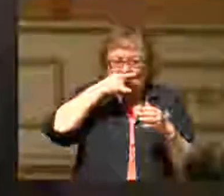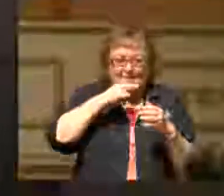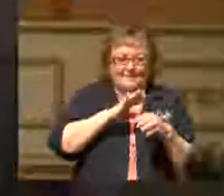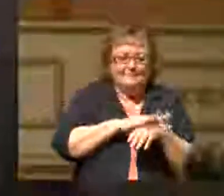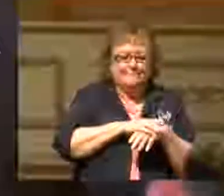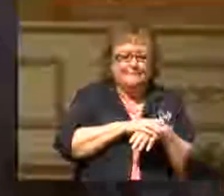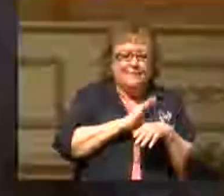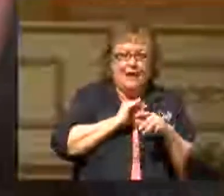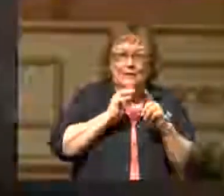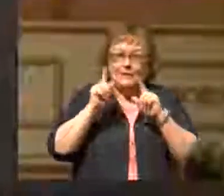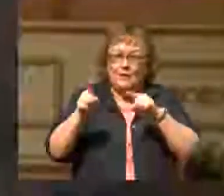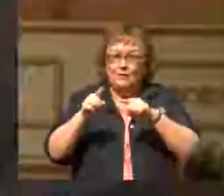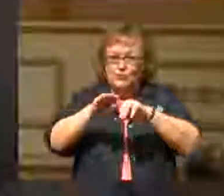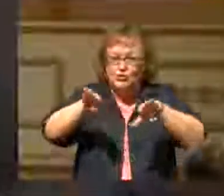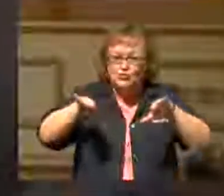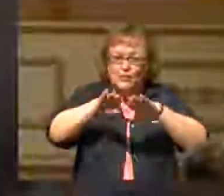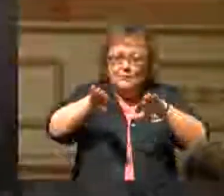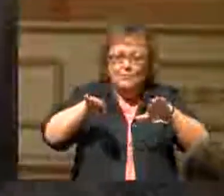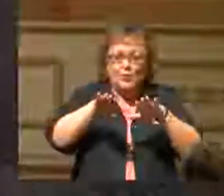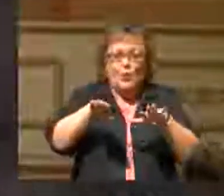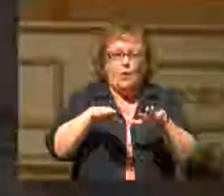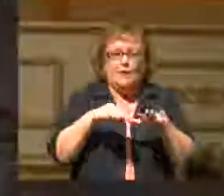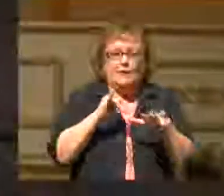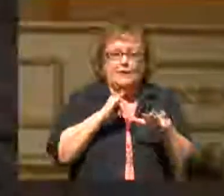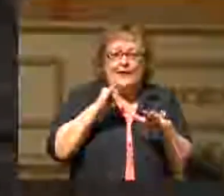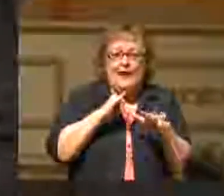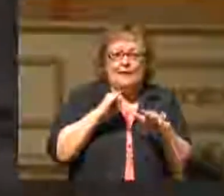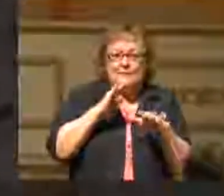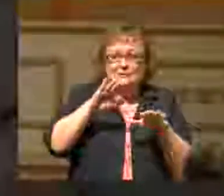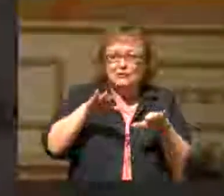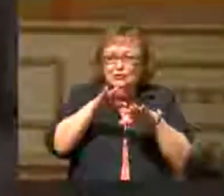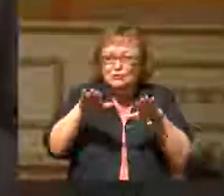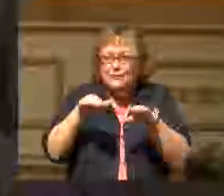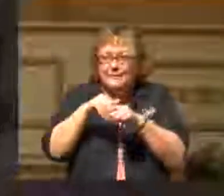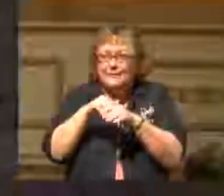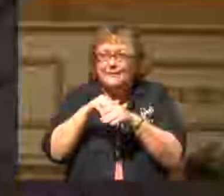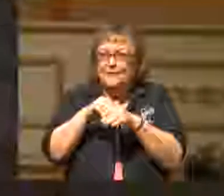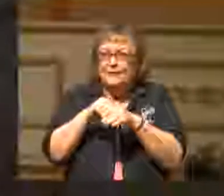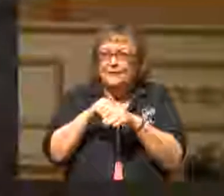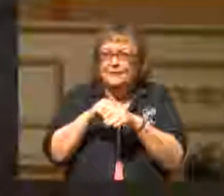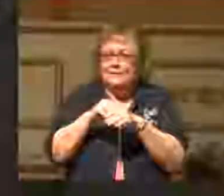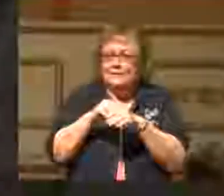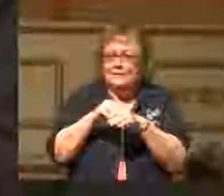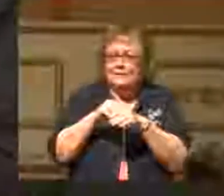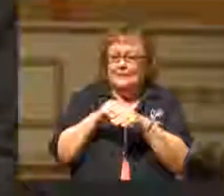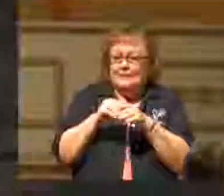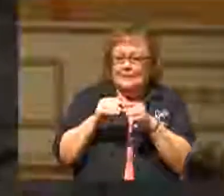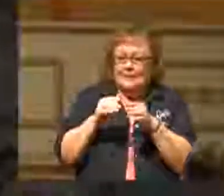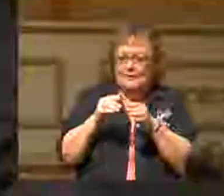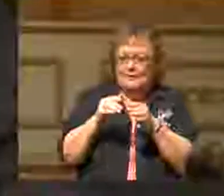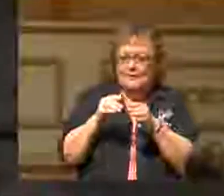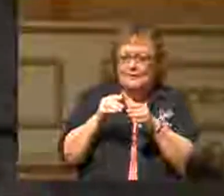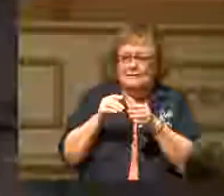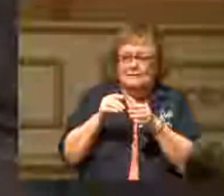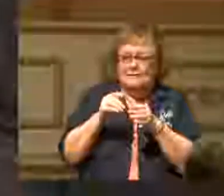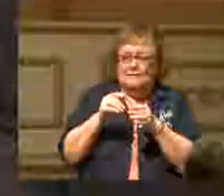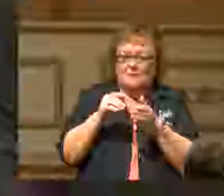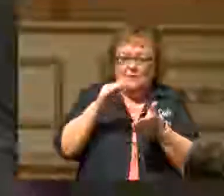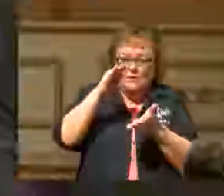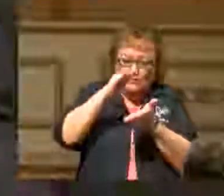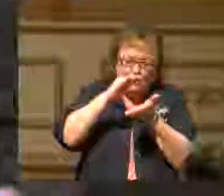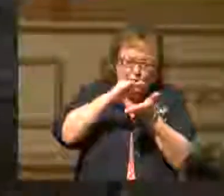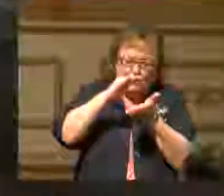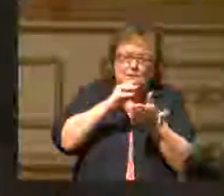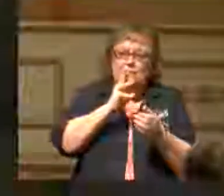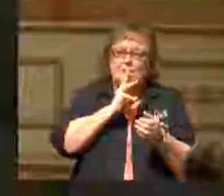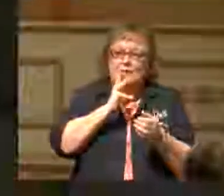I would go to the swimming pool, and I would swim in the upper end, in the shallow end, and I would